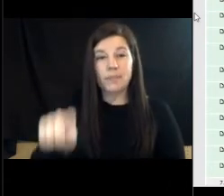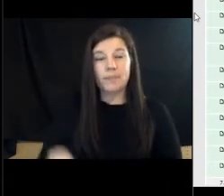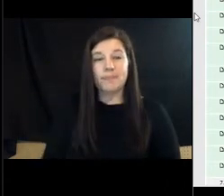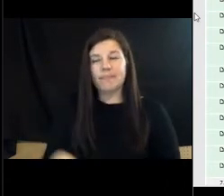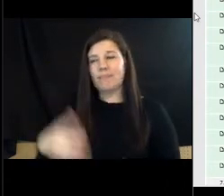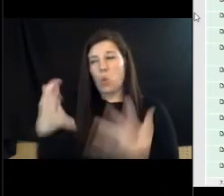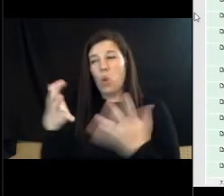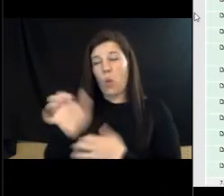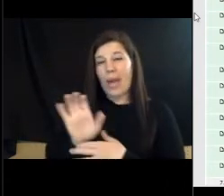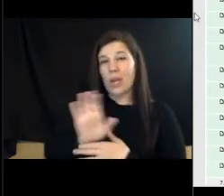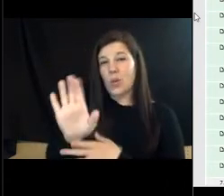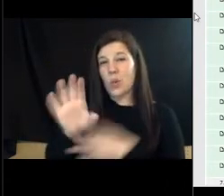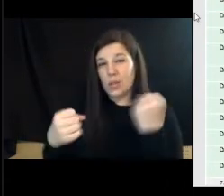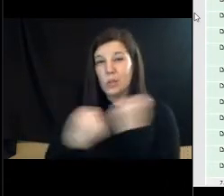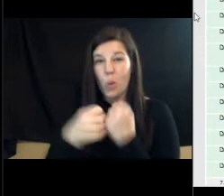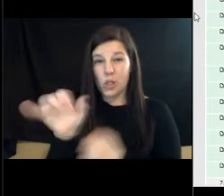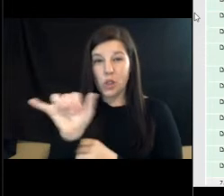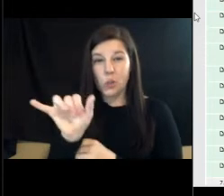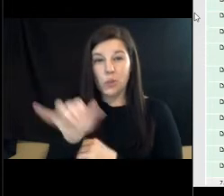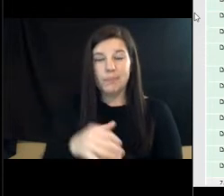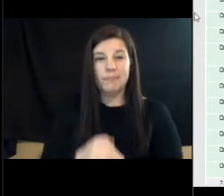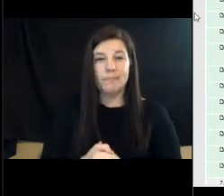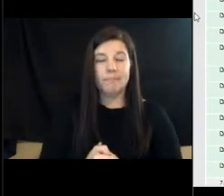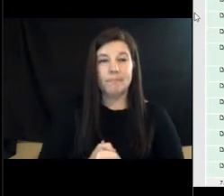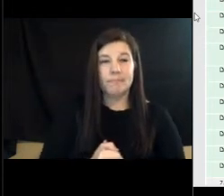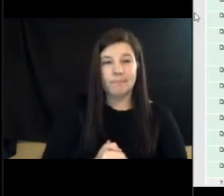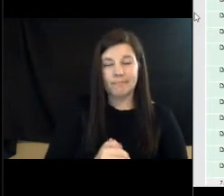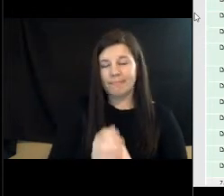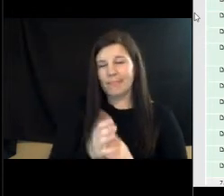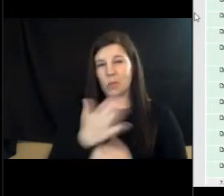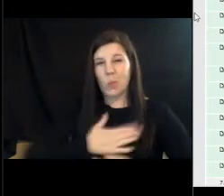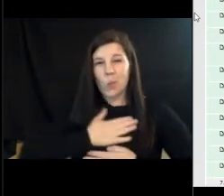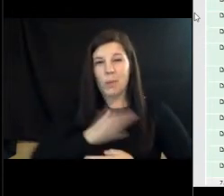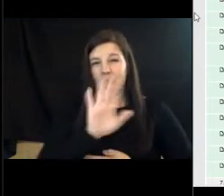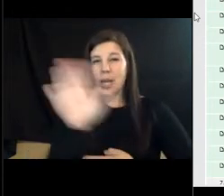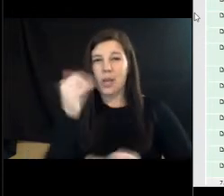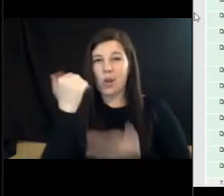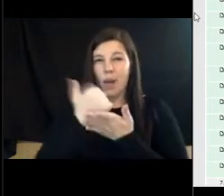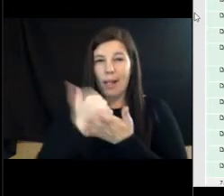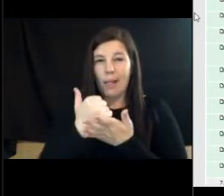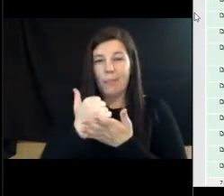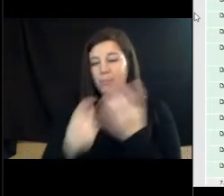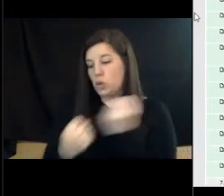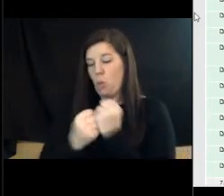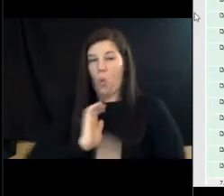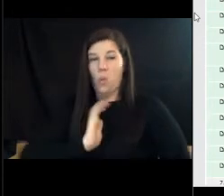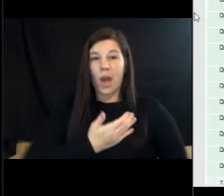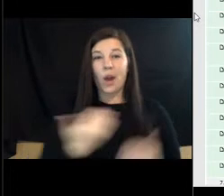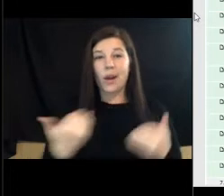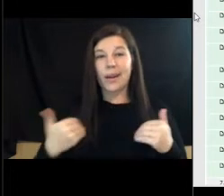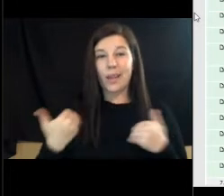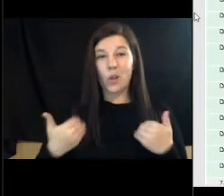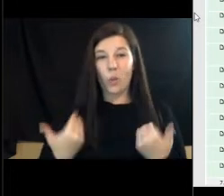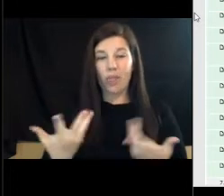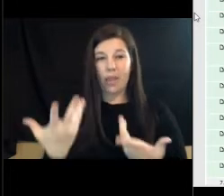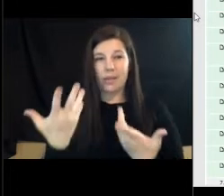but we know we'll need some. And we will appreciate your guidance along the way to support our young people in finding